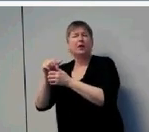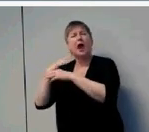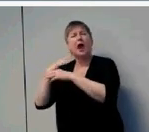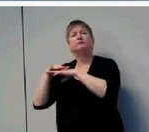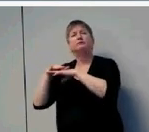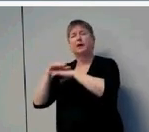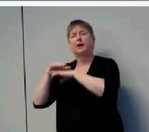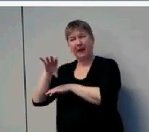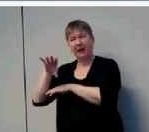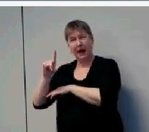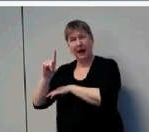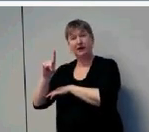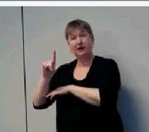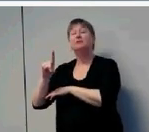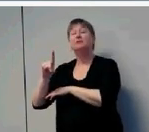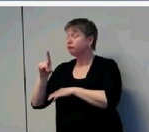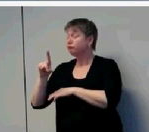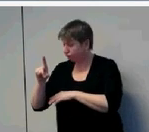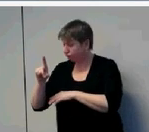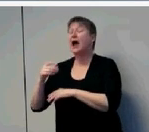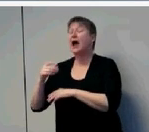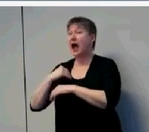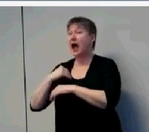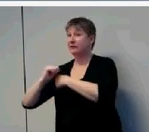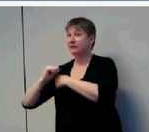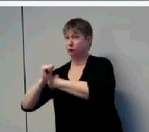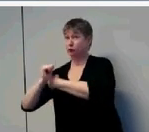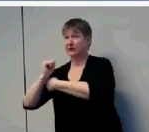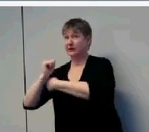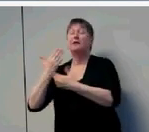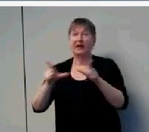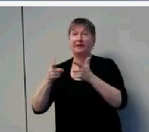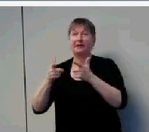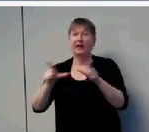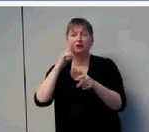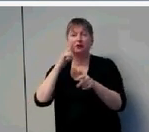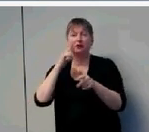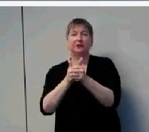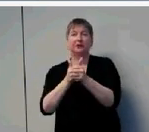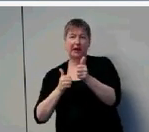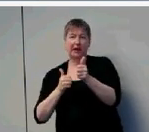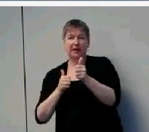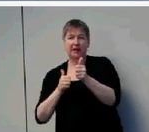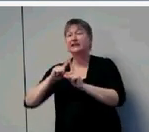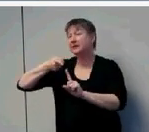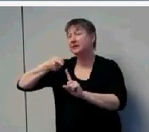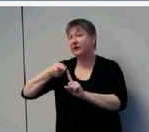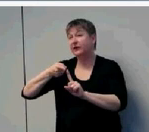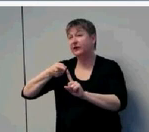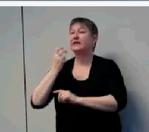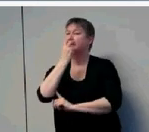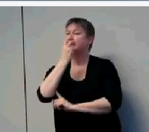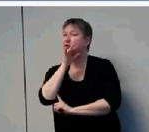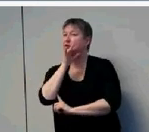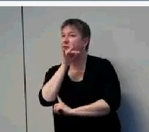have risk for language delay, particularly in the areas of speech and grammar. If we look at the studies listed